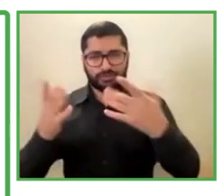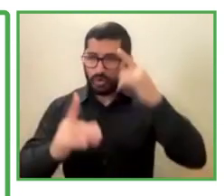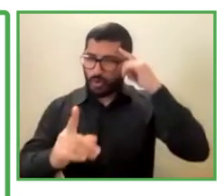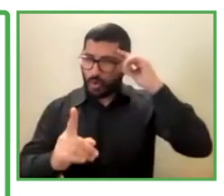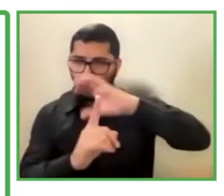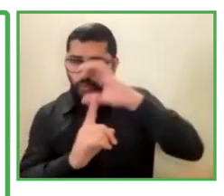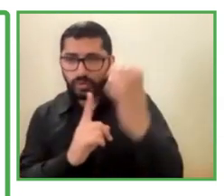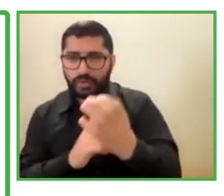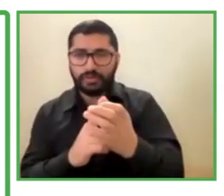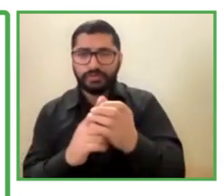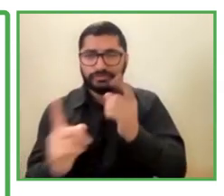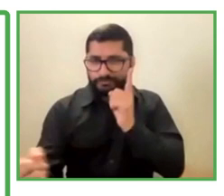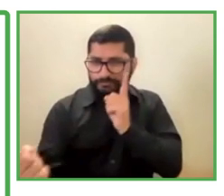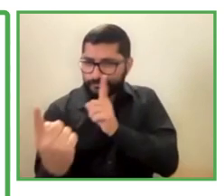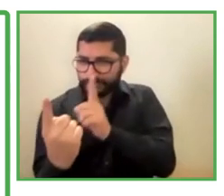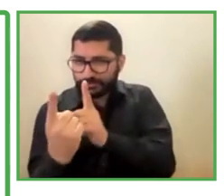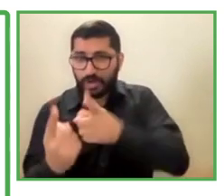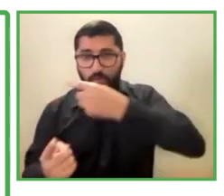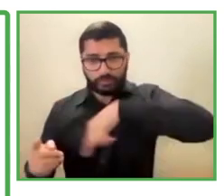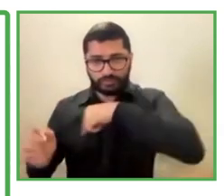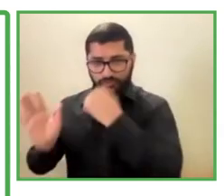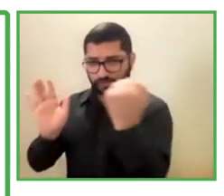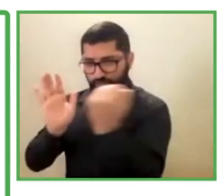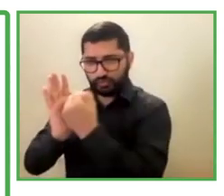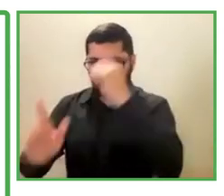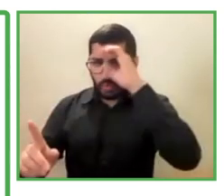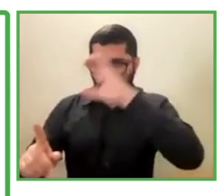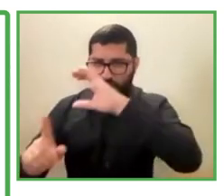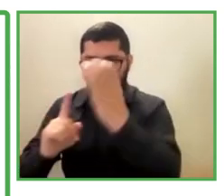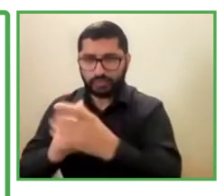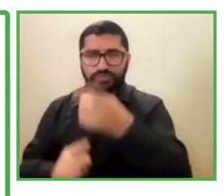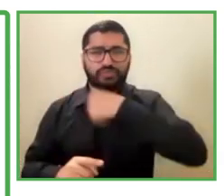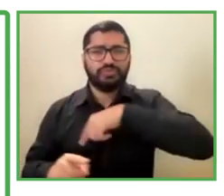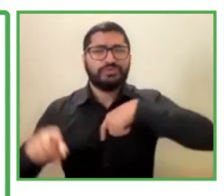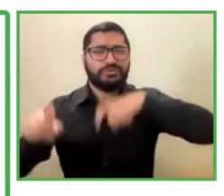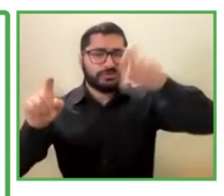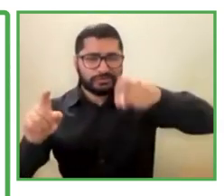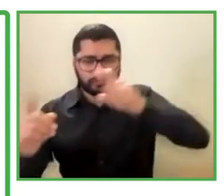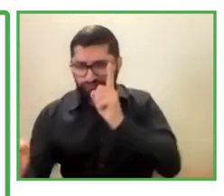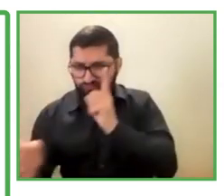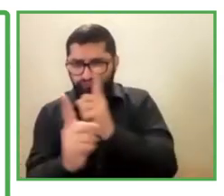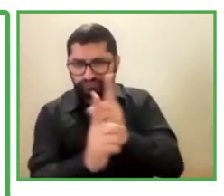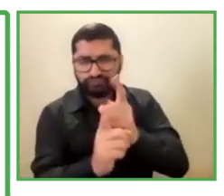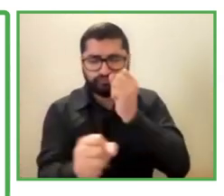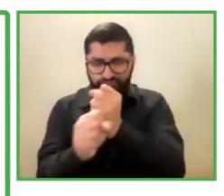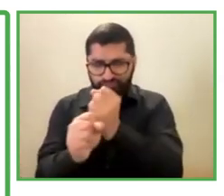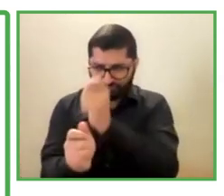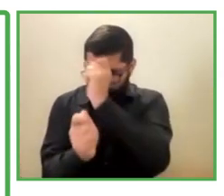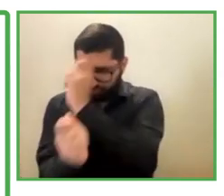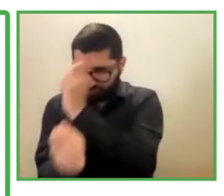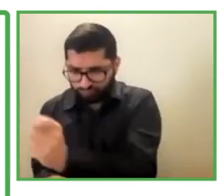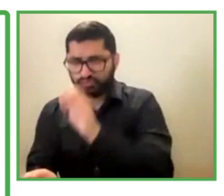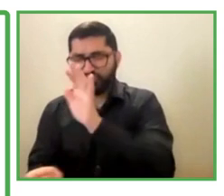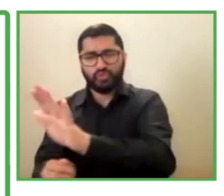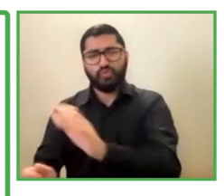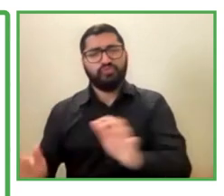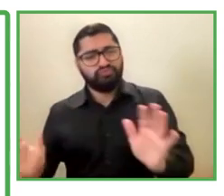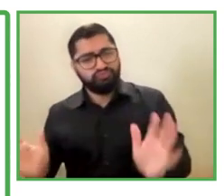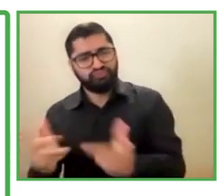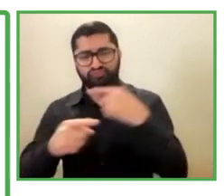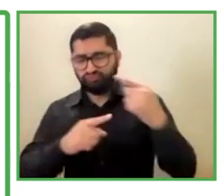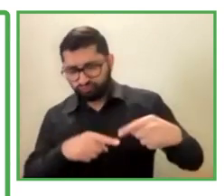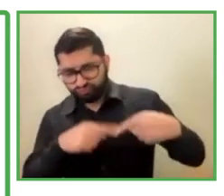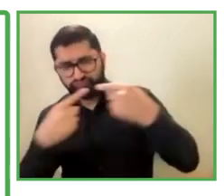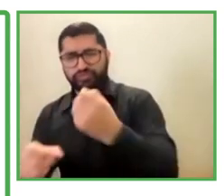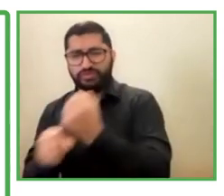which we call CERCA. It establishes that we need to be close. We work with excellence and respect. We act with respect and